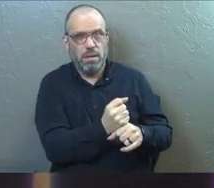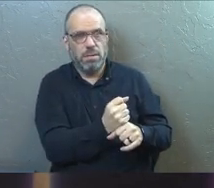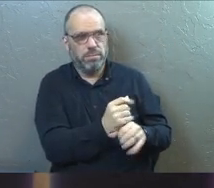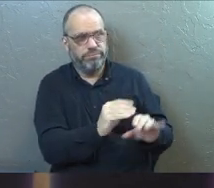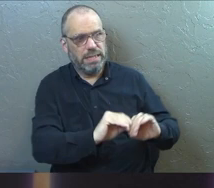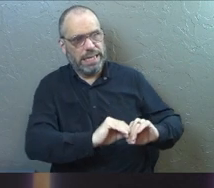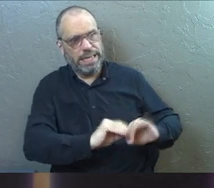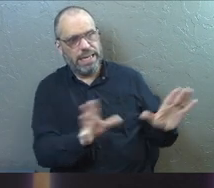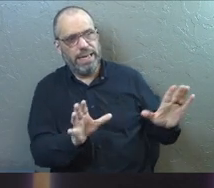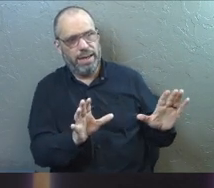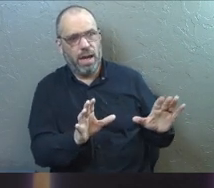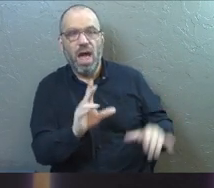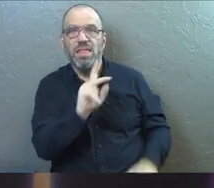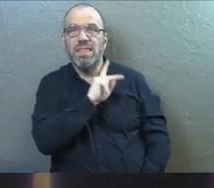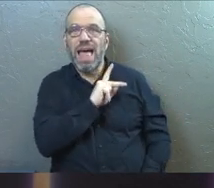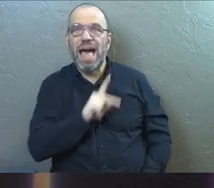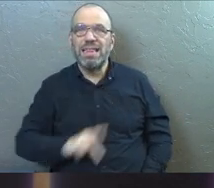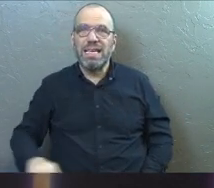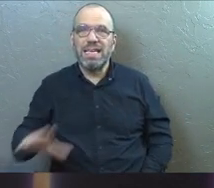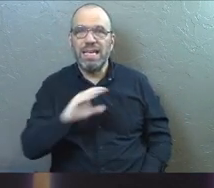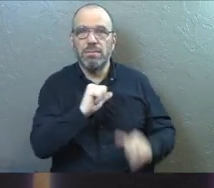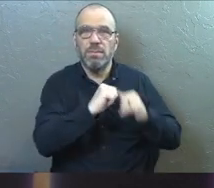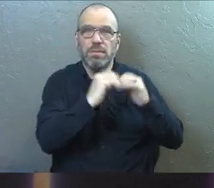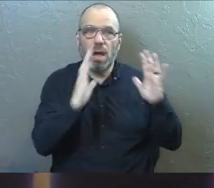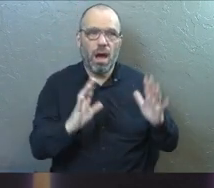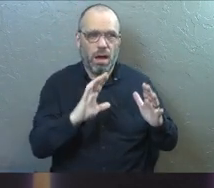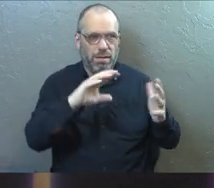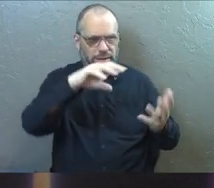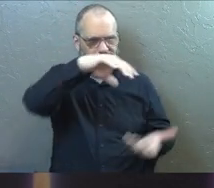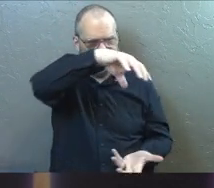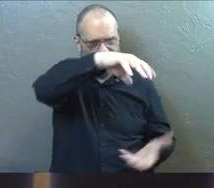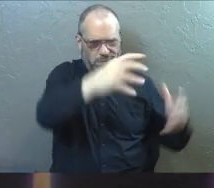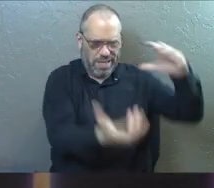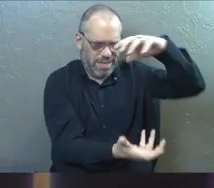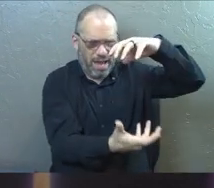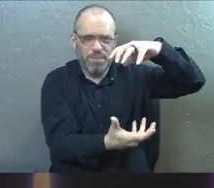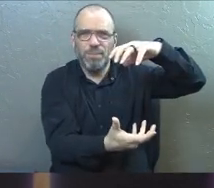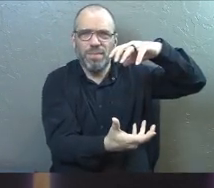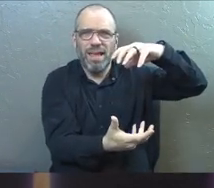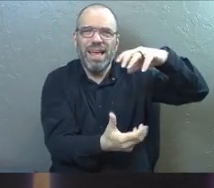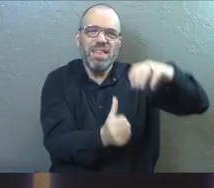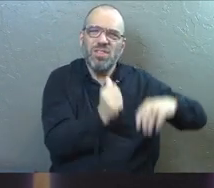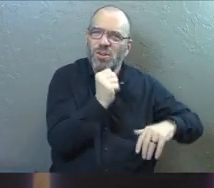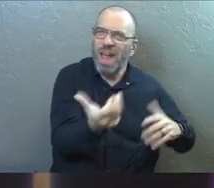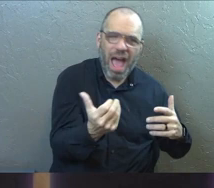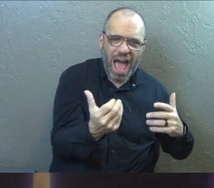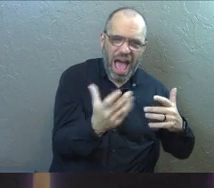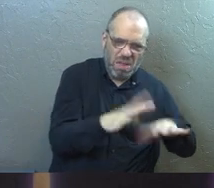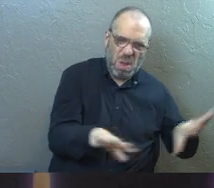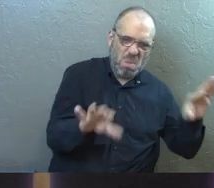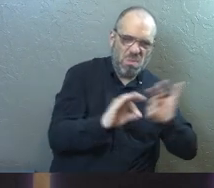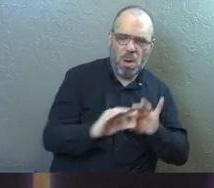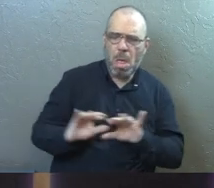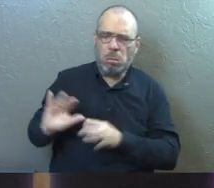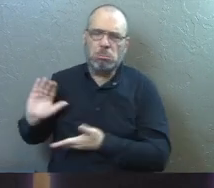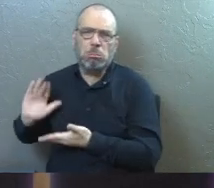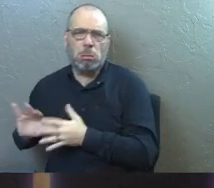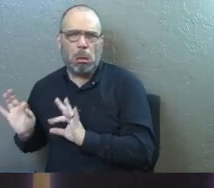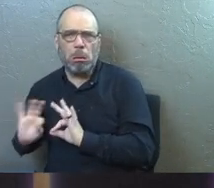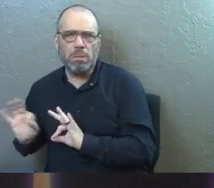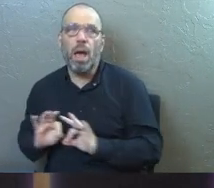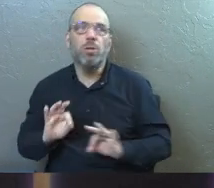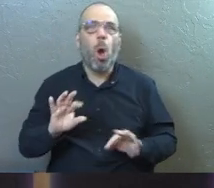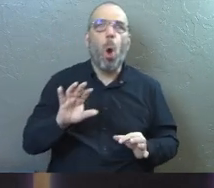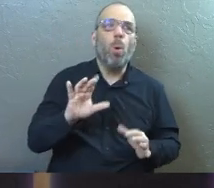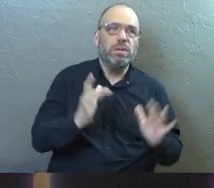plain to them that the kingdom of God is an upside down kingdom. There aren't elitist people up here and lowly people down here.